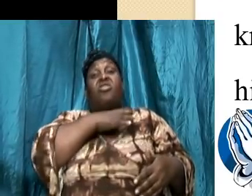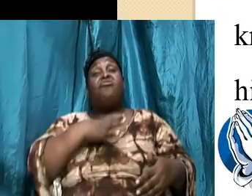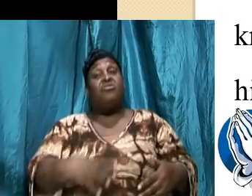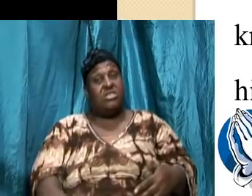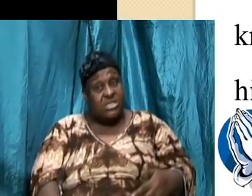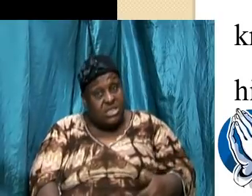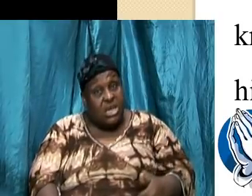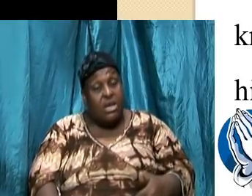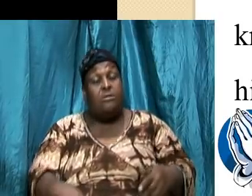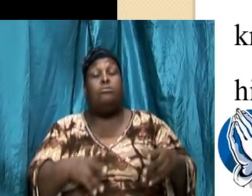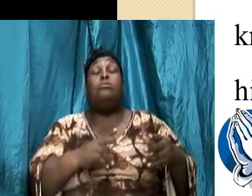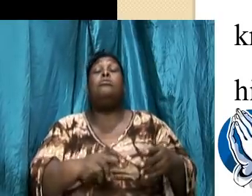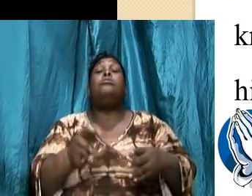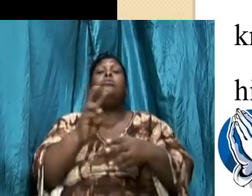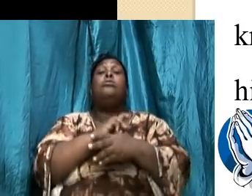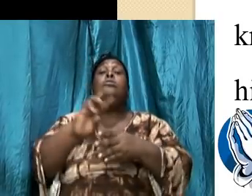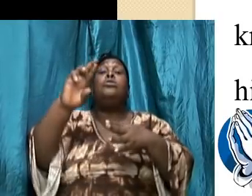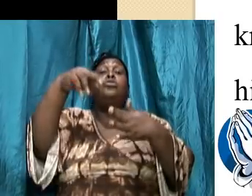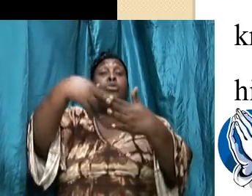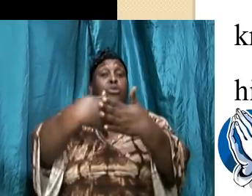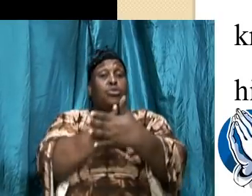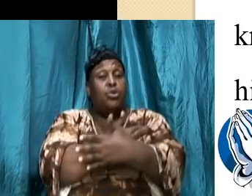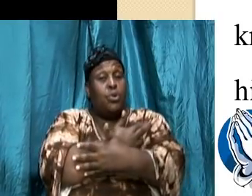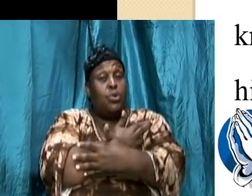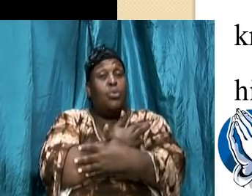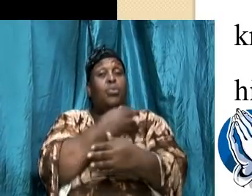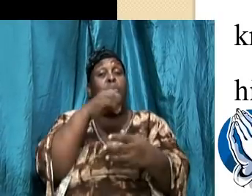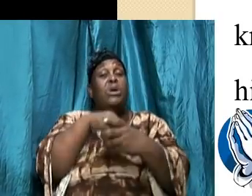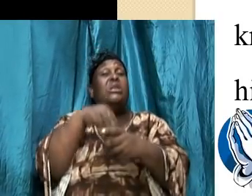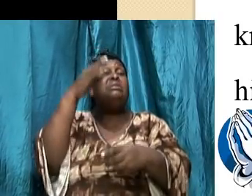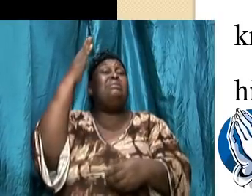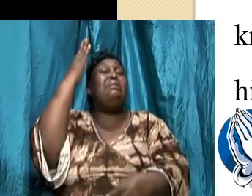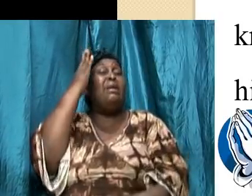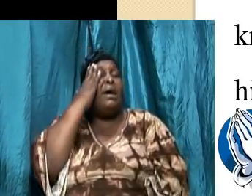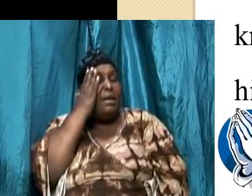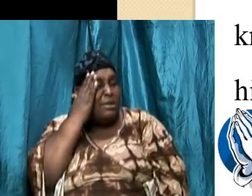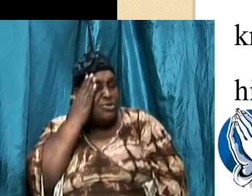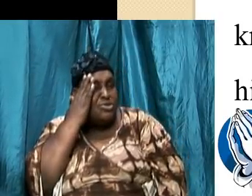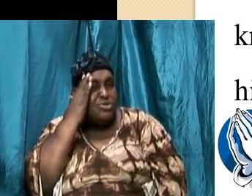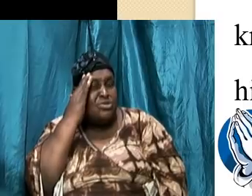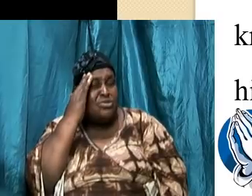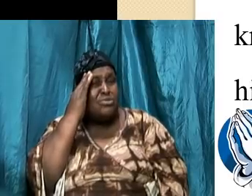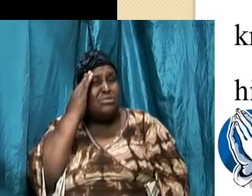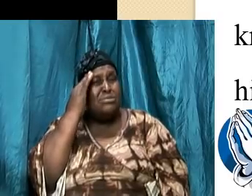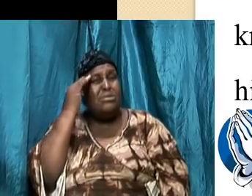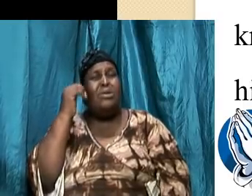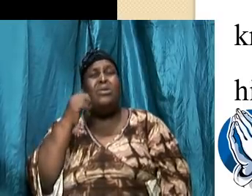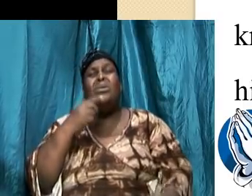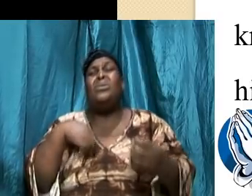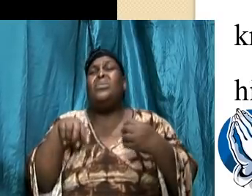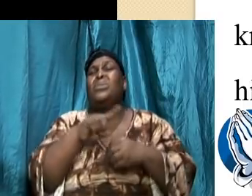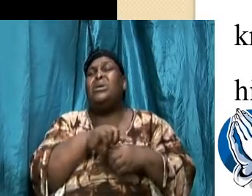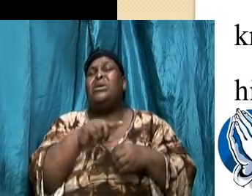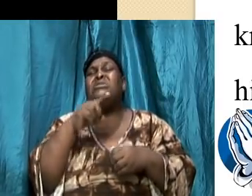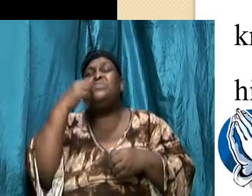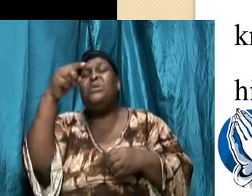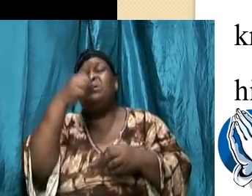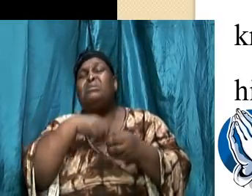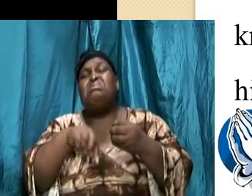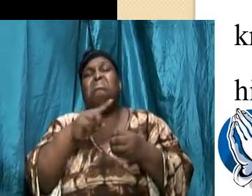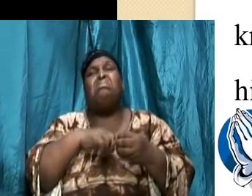put on the new man which is renewed in knowledge when we talk about knowledge brothers and sisters we are talking about mind